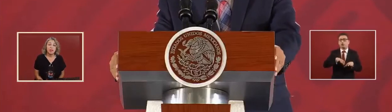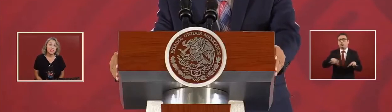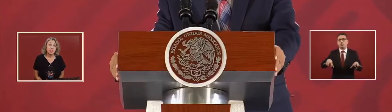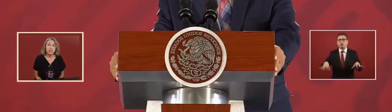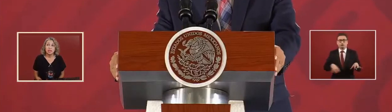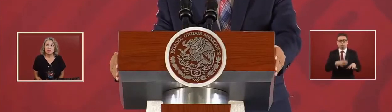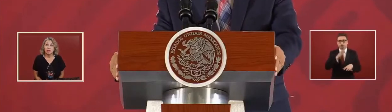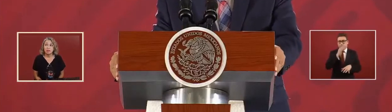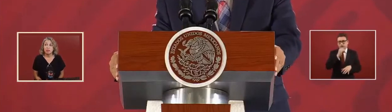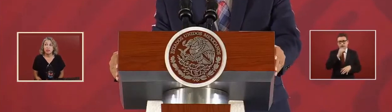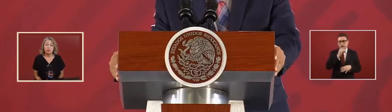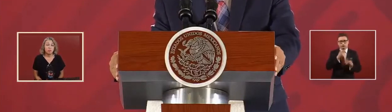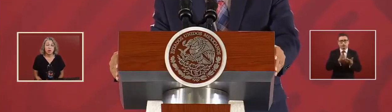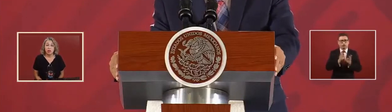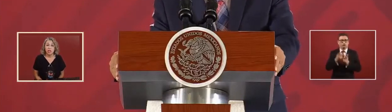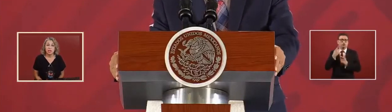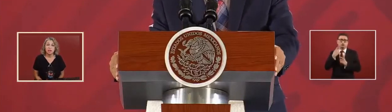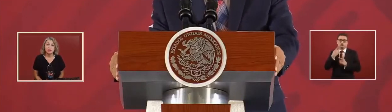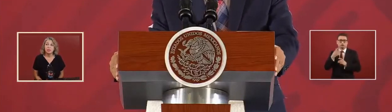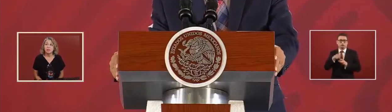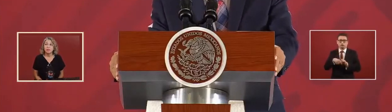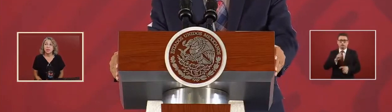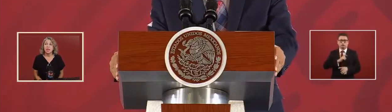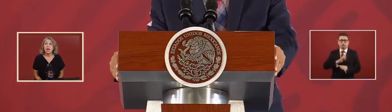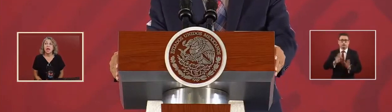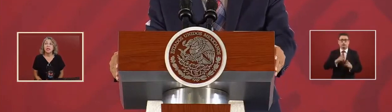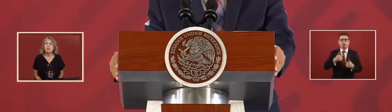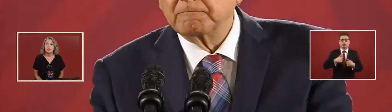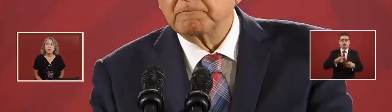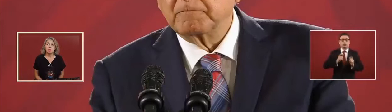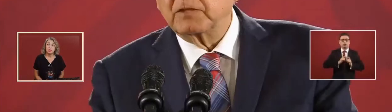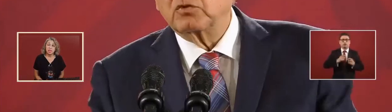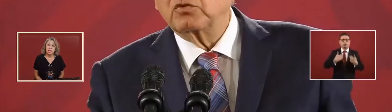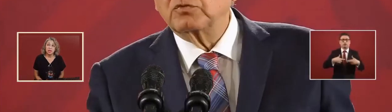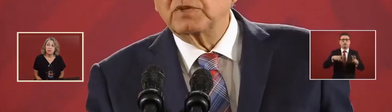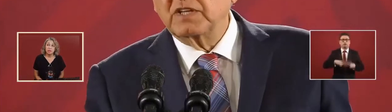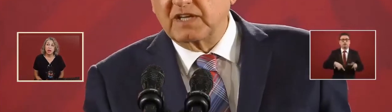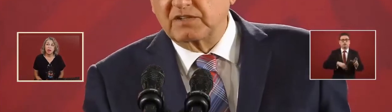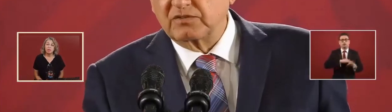I am the representative of all Mexicans.